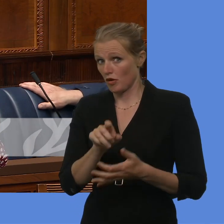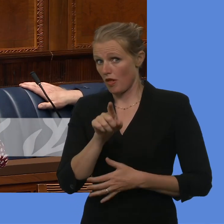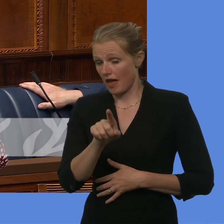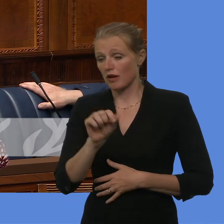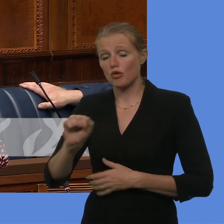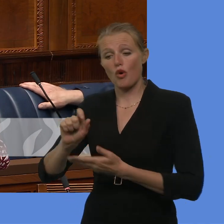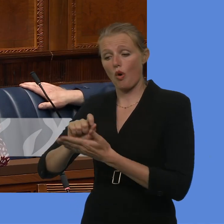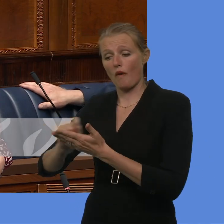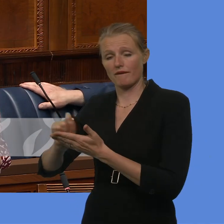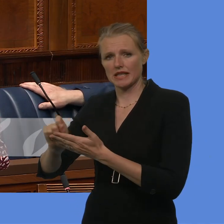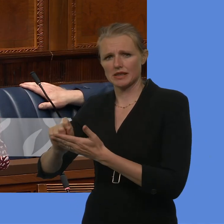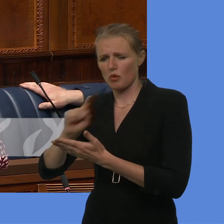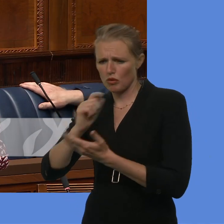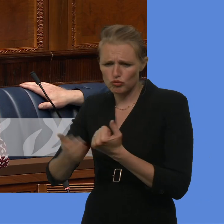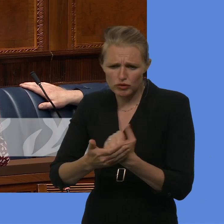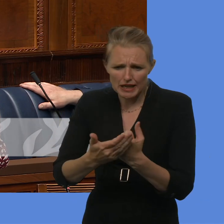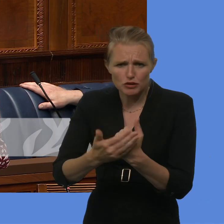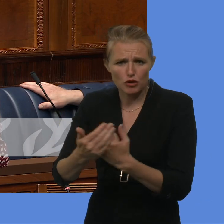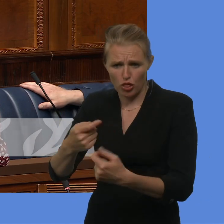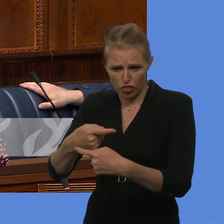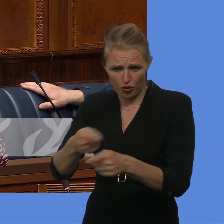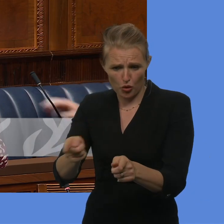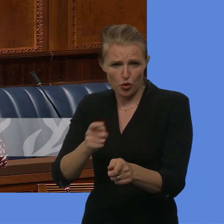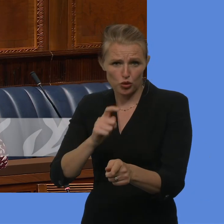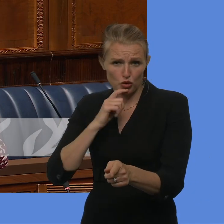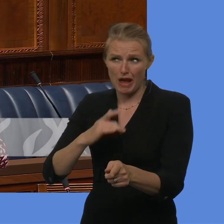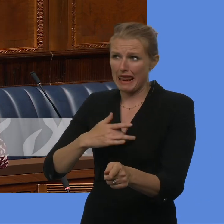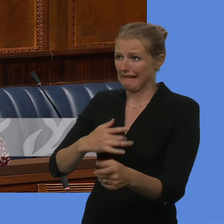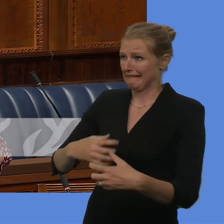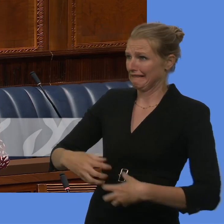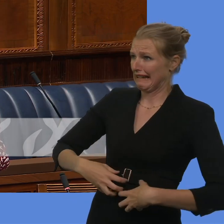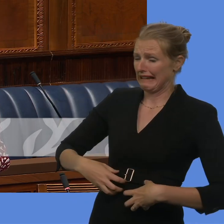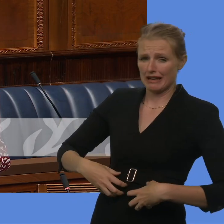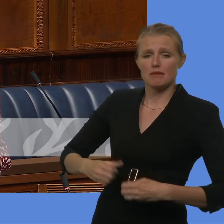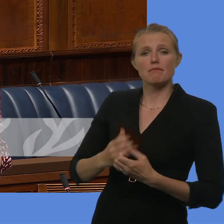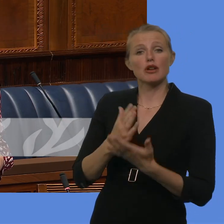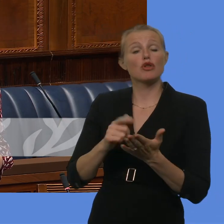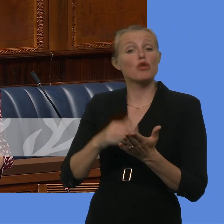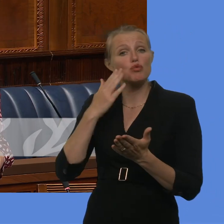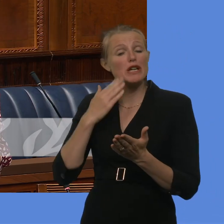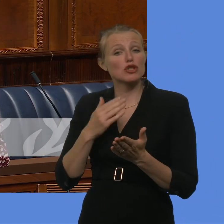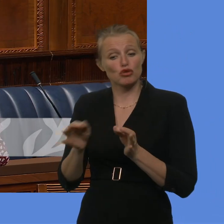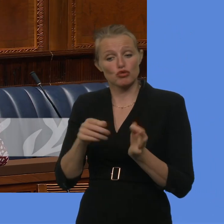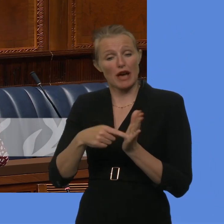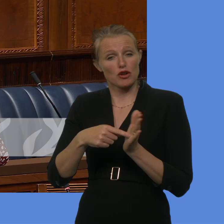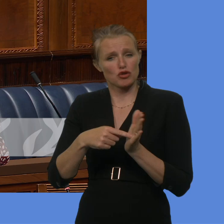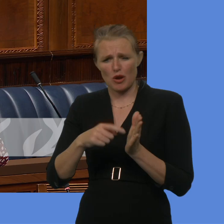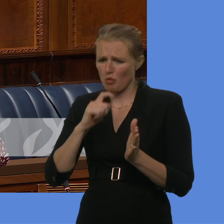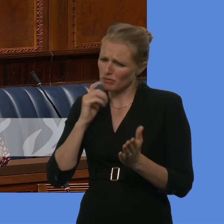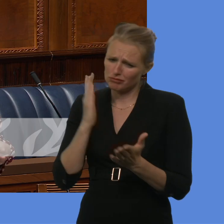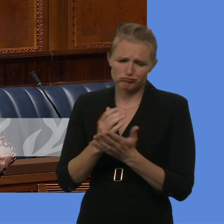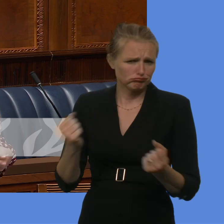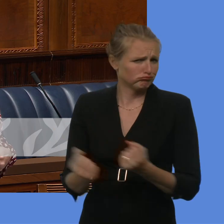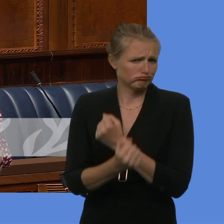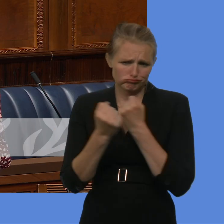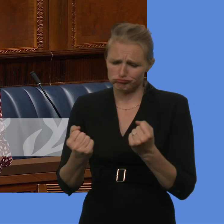to people who are living in fear that the racial equality strategy will be robust, will be co-designed and co-delivered, and that